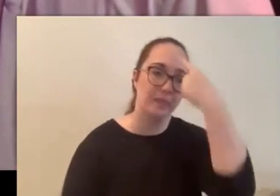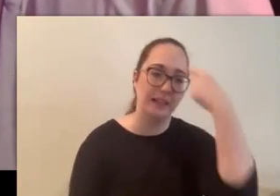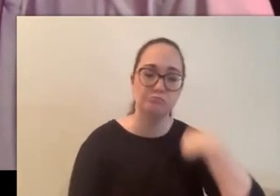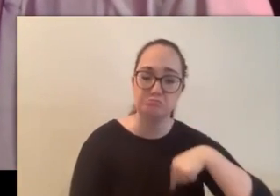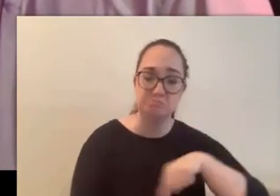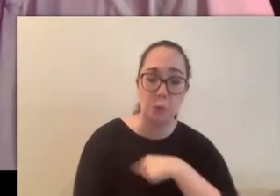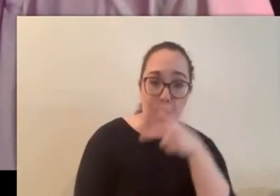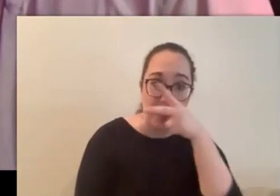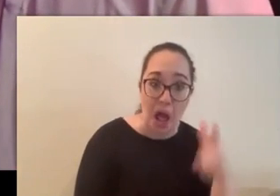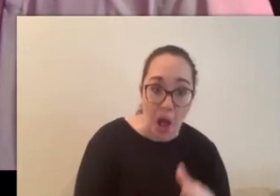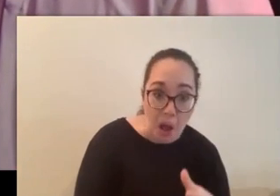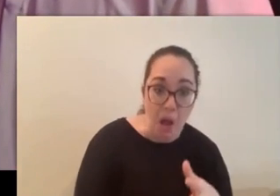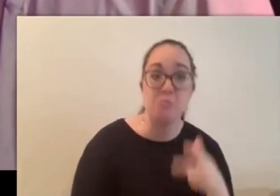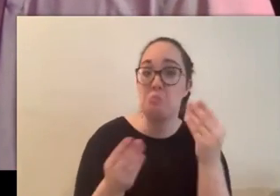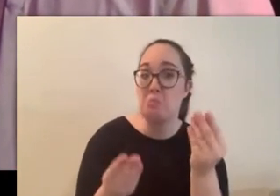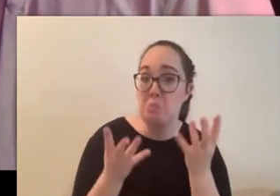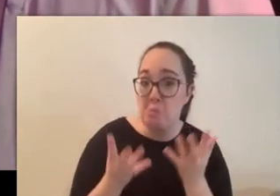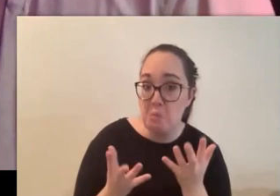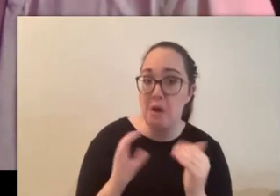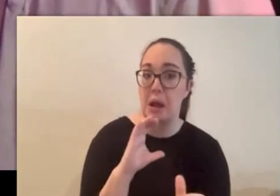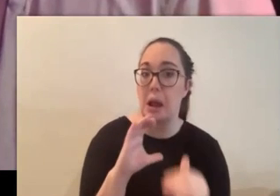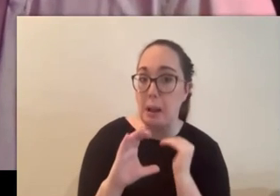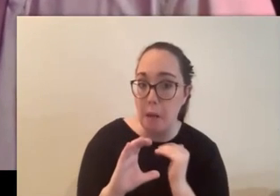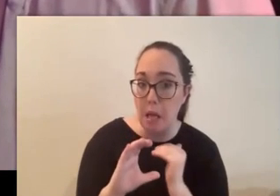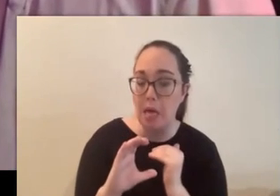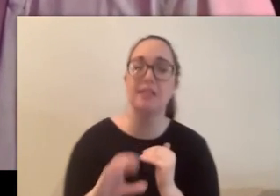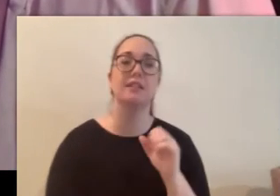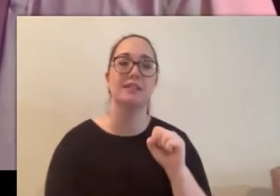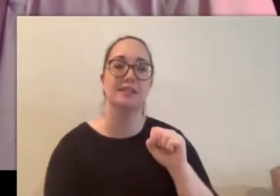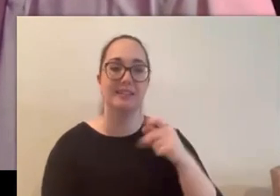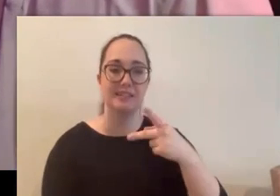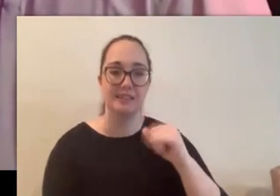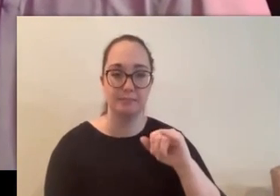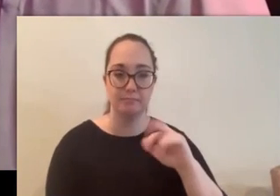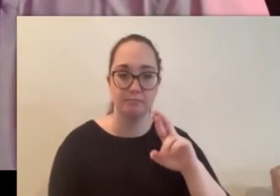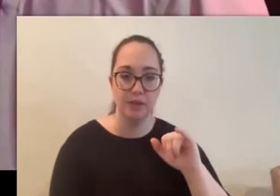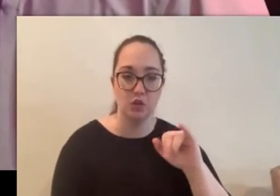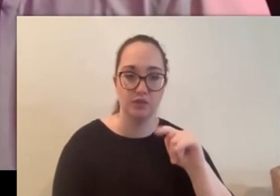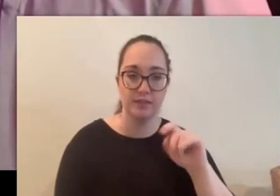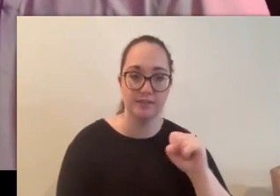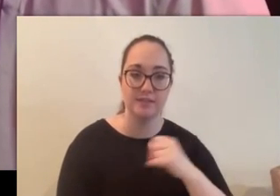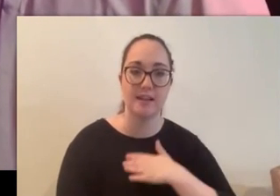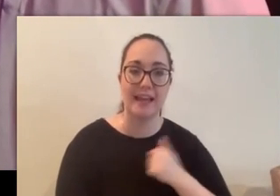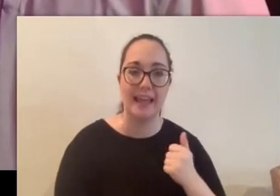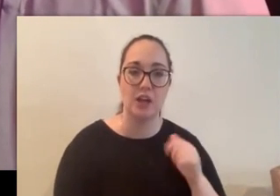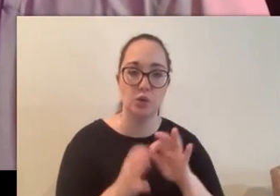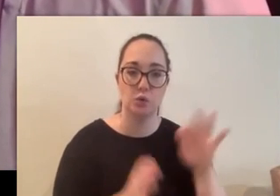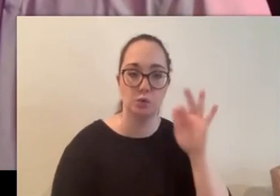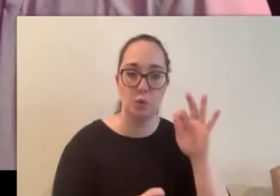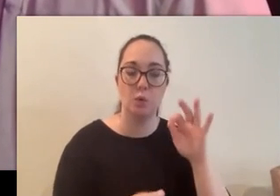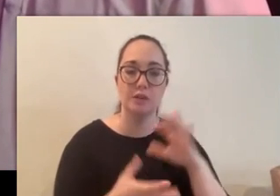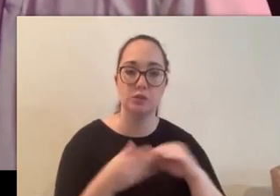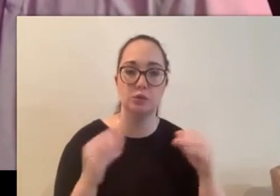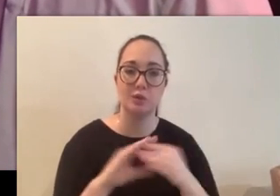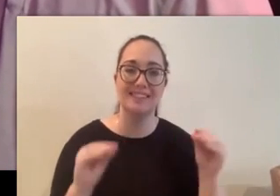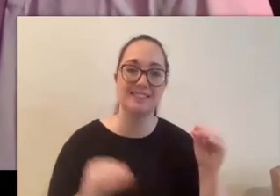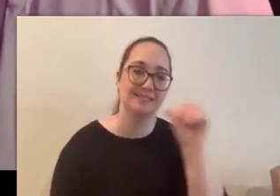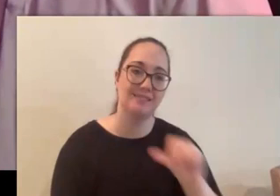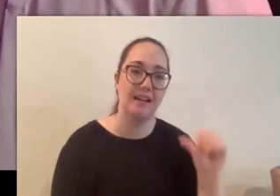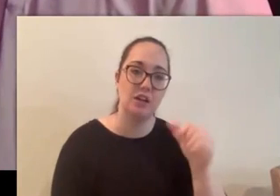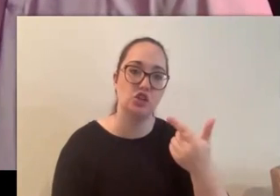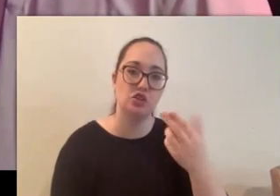whatever please drop us an email at spirits and ghost stories at gmail.com or leave a comment on our youtube page um